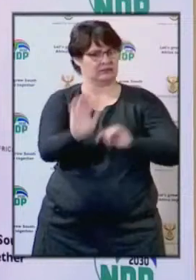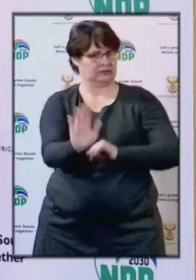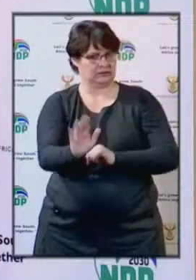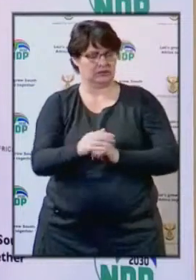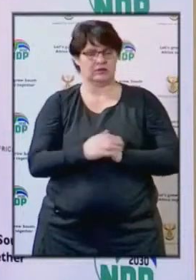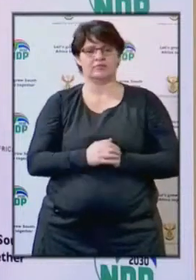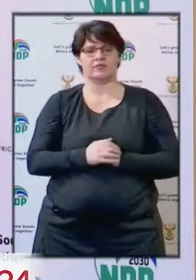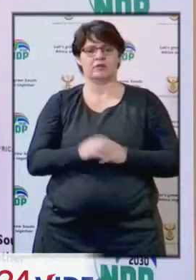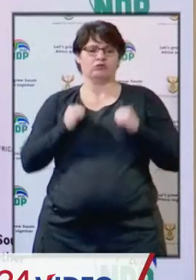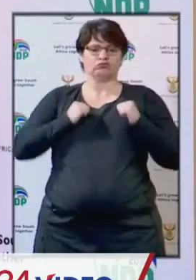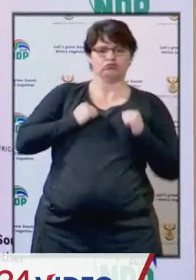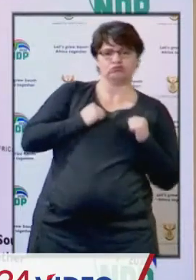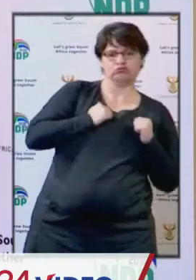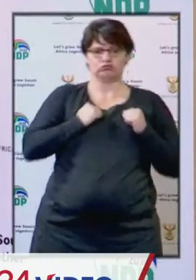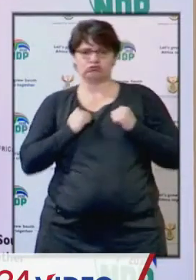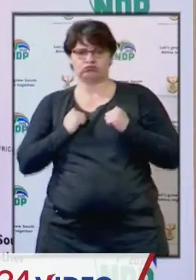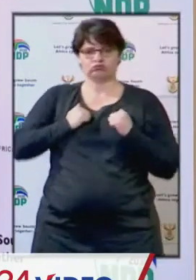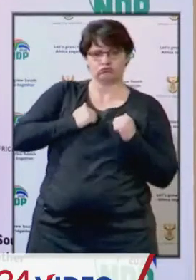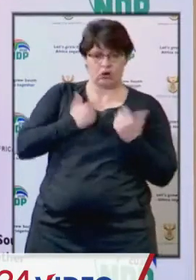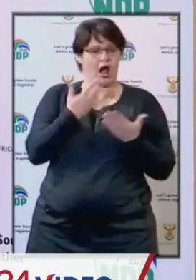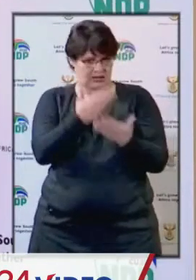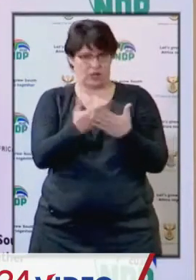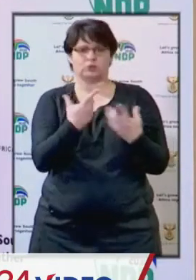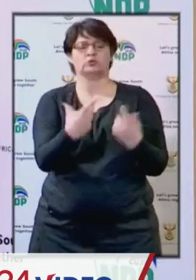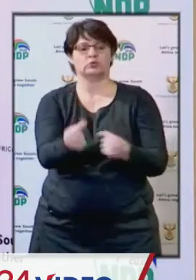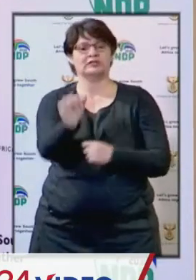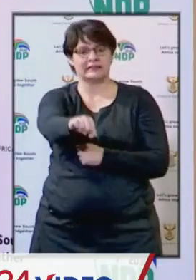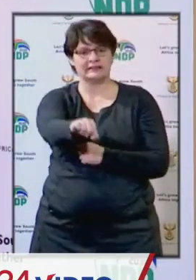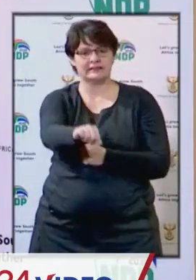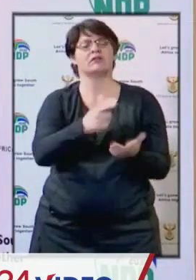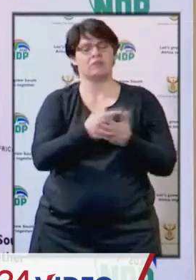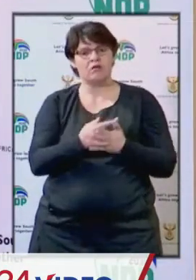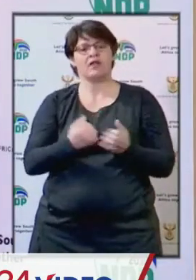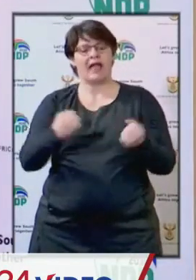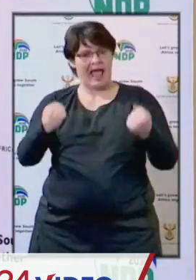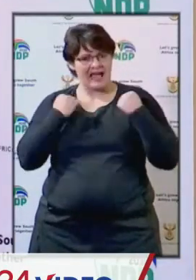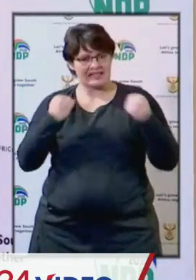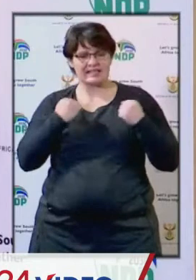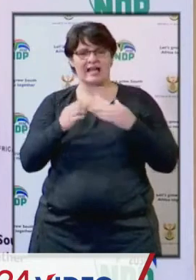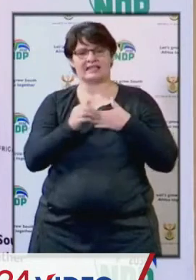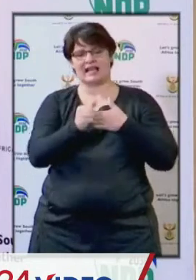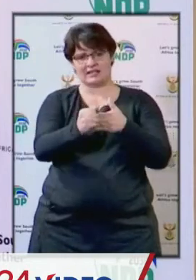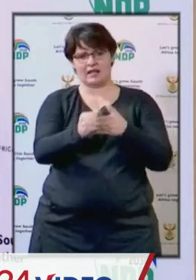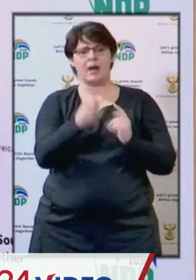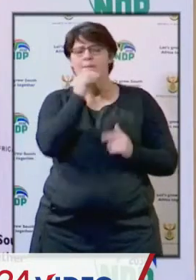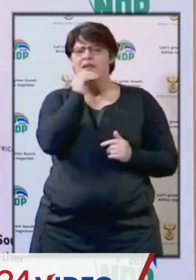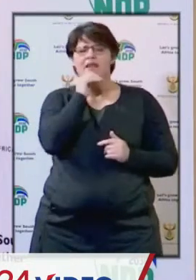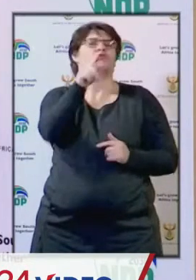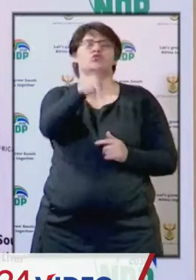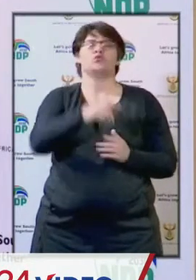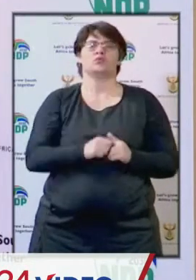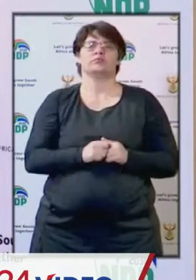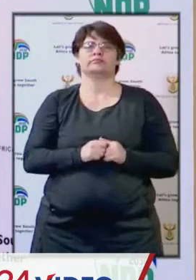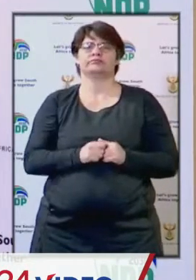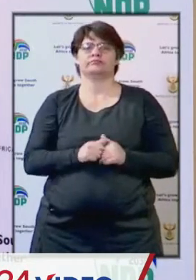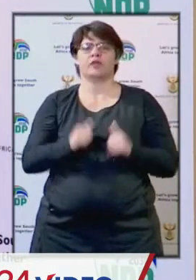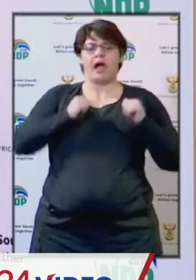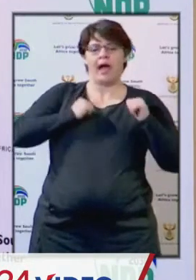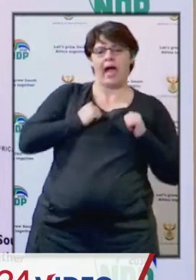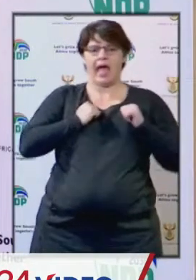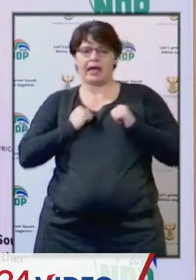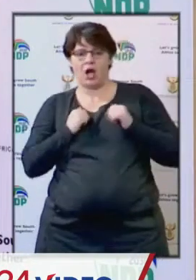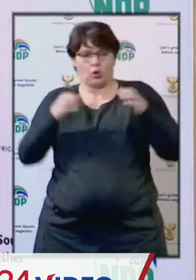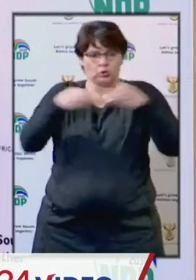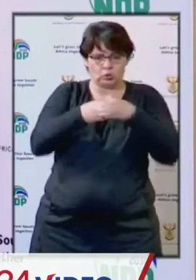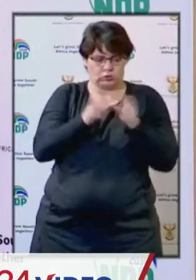Hiking is allowed to be done in compliance with the exercising guidelines, meaning you are not allowed to do the hiking